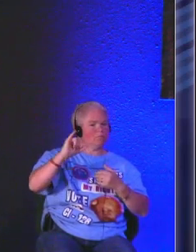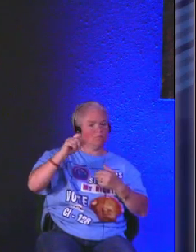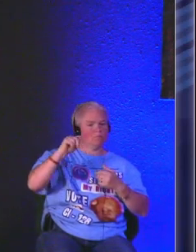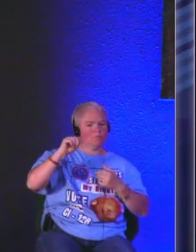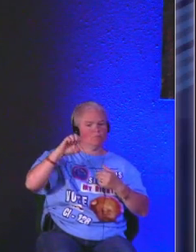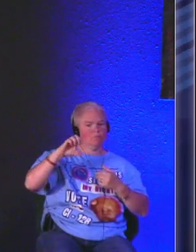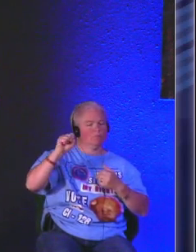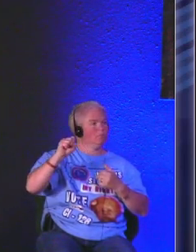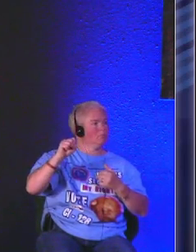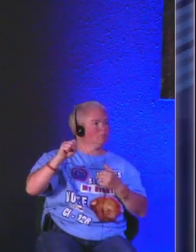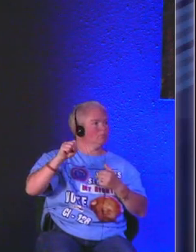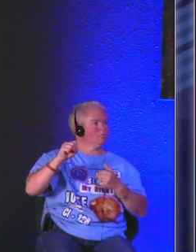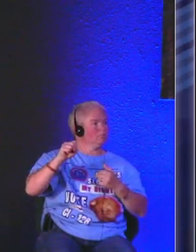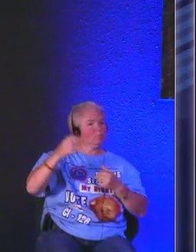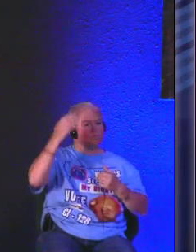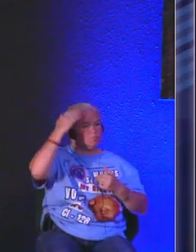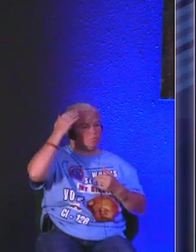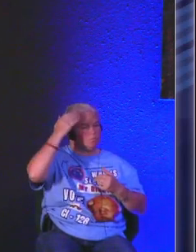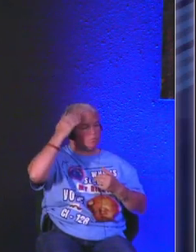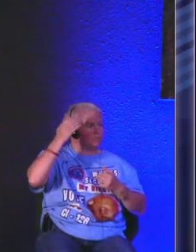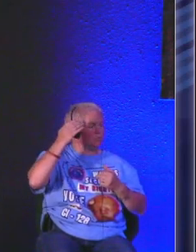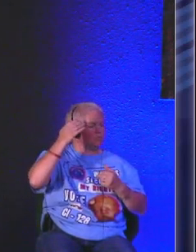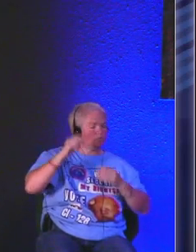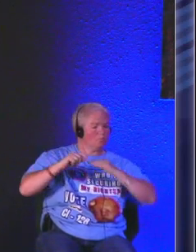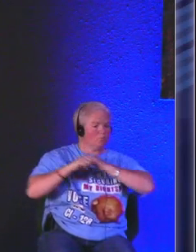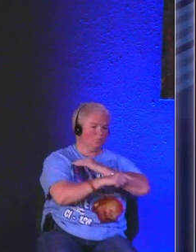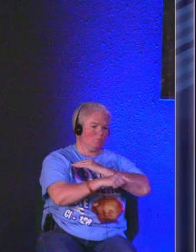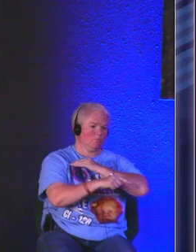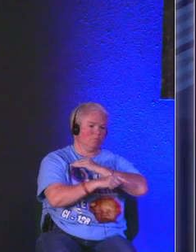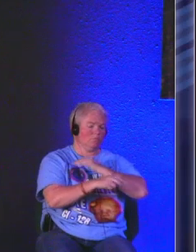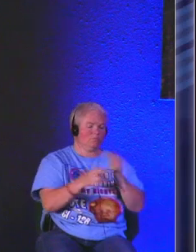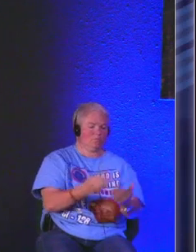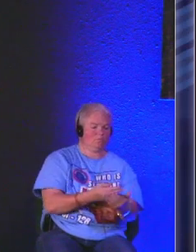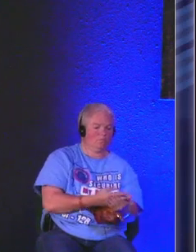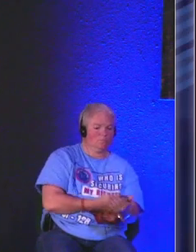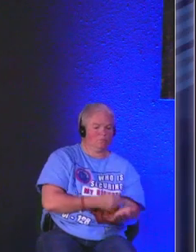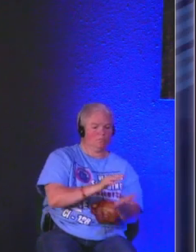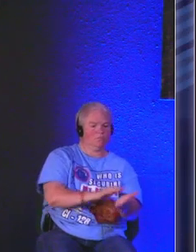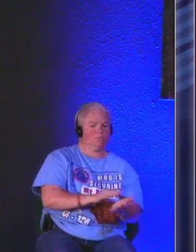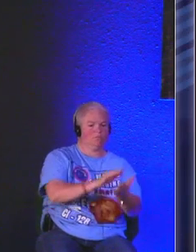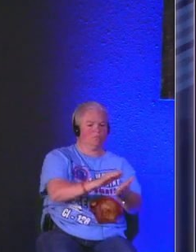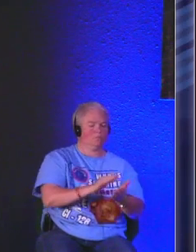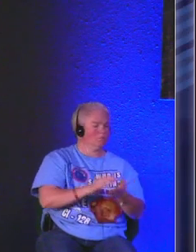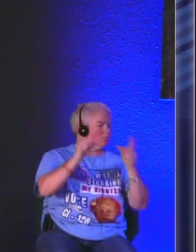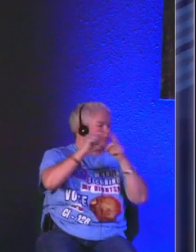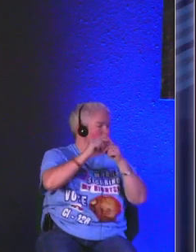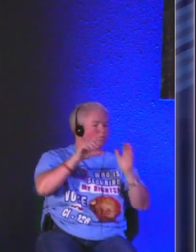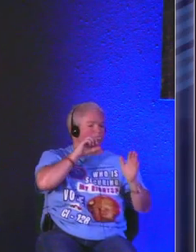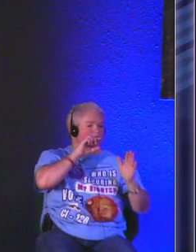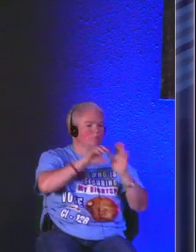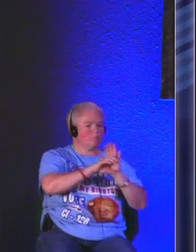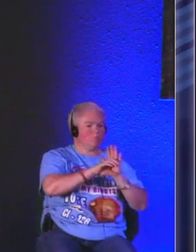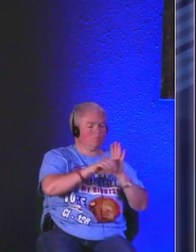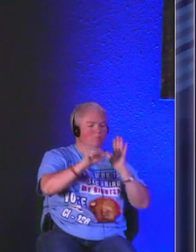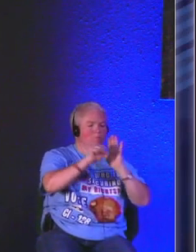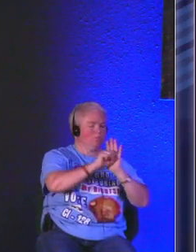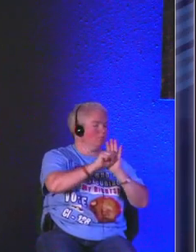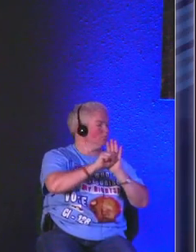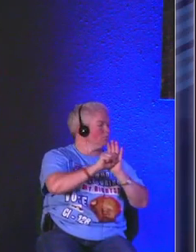sheep were infected that parasite could go to the brain and actually kill the sheep boy that's some word pictures and